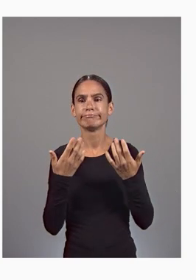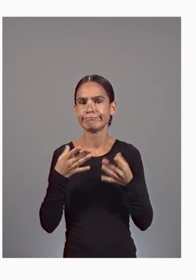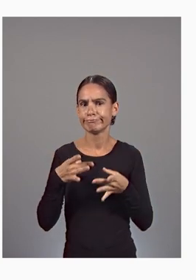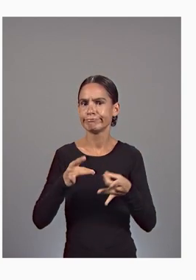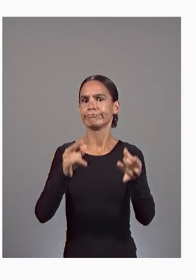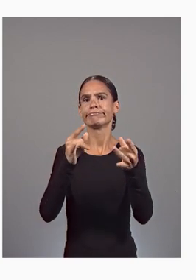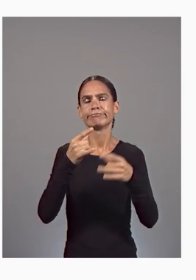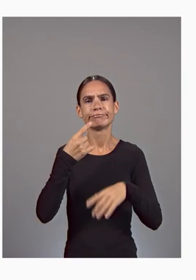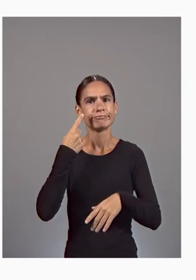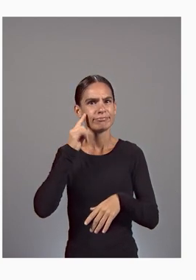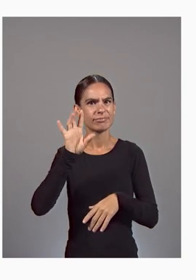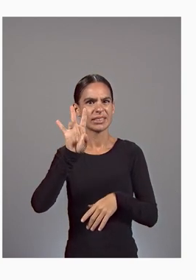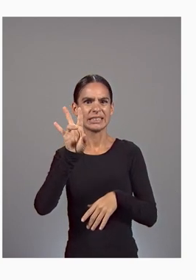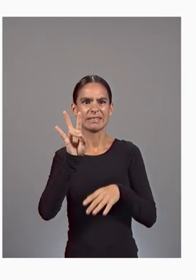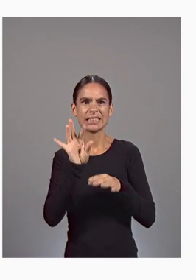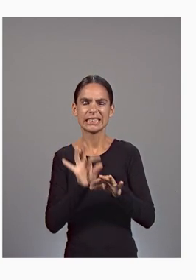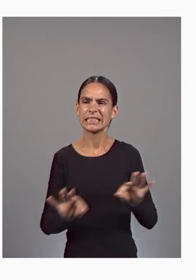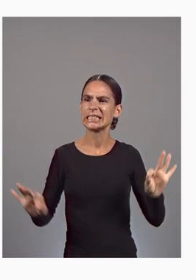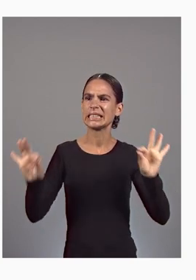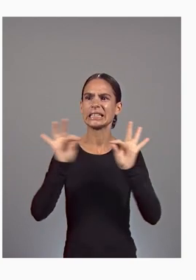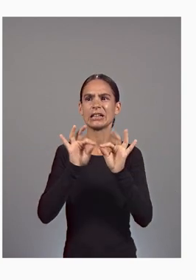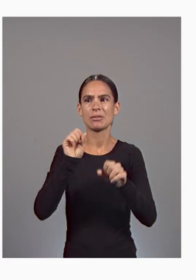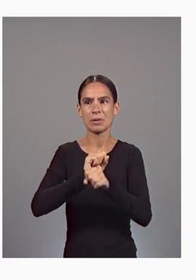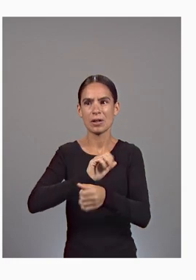optimizing for seven key workloads.